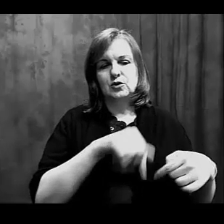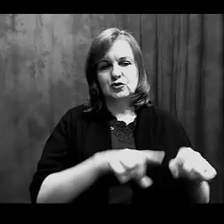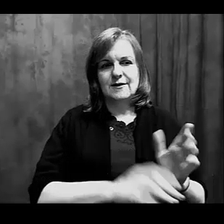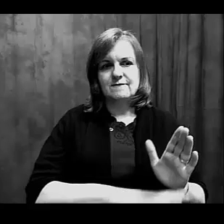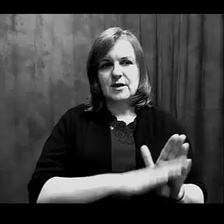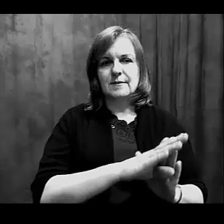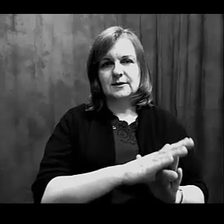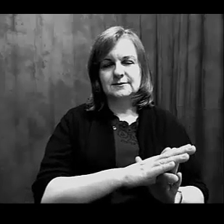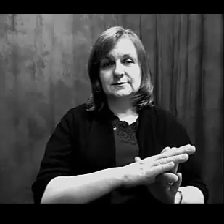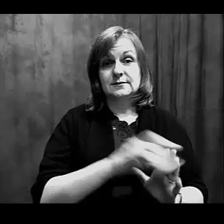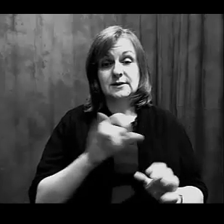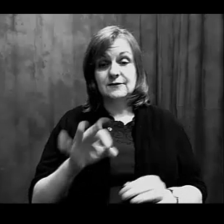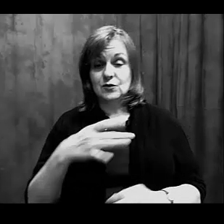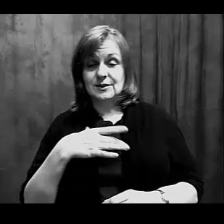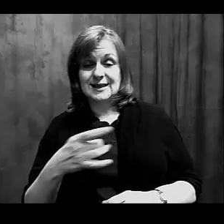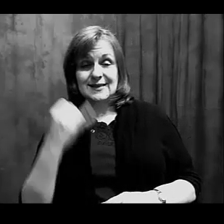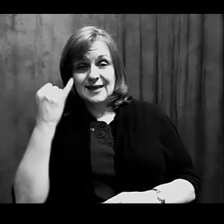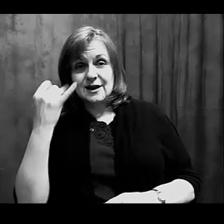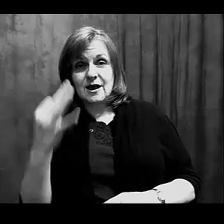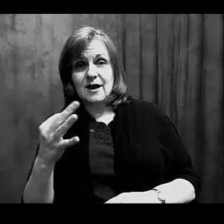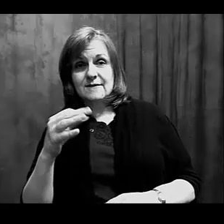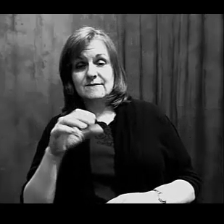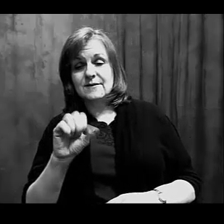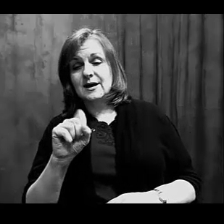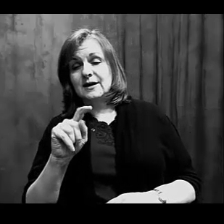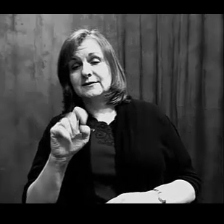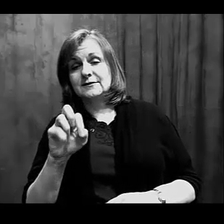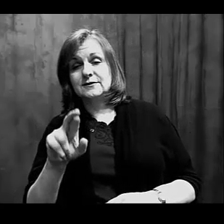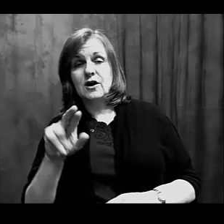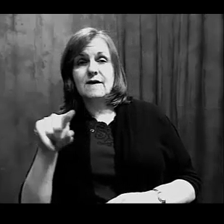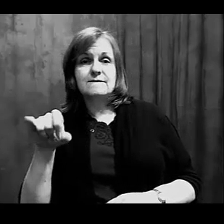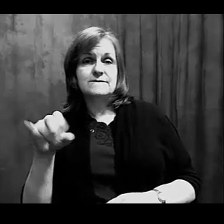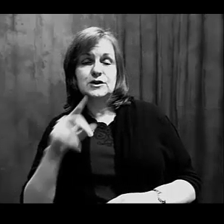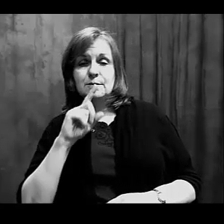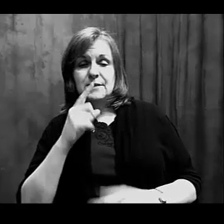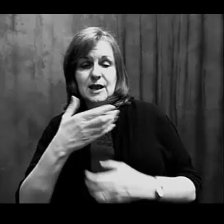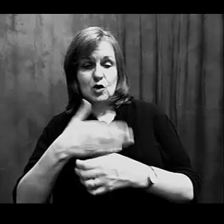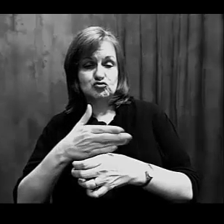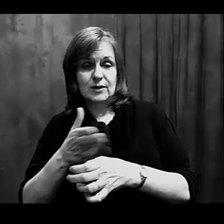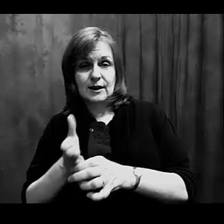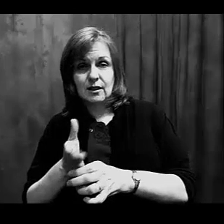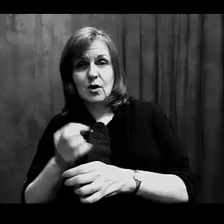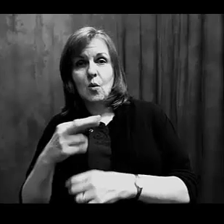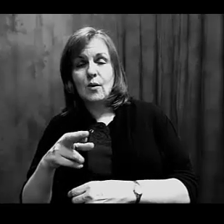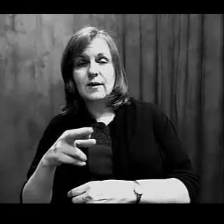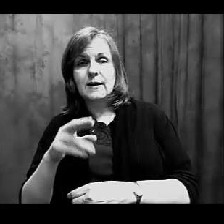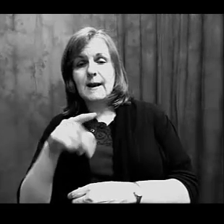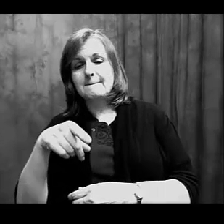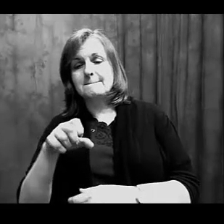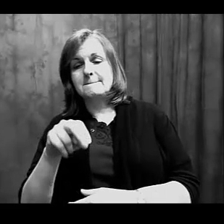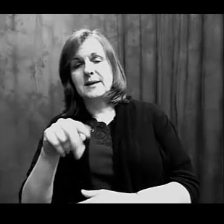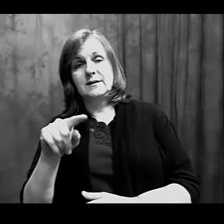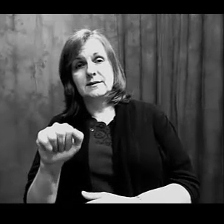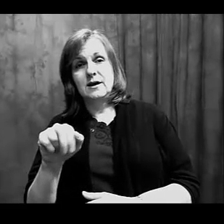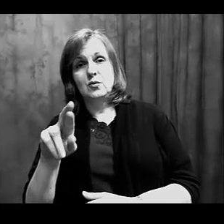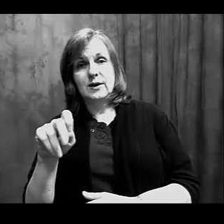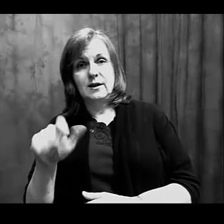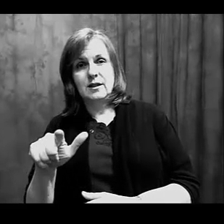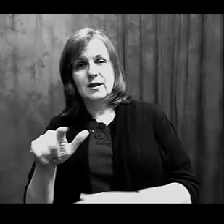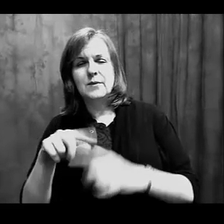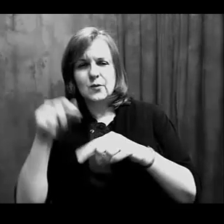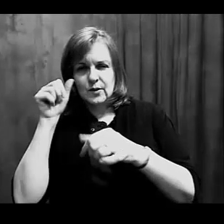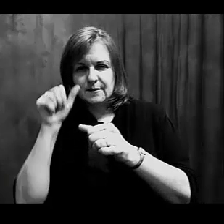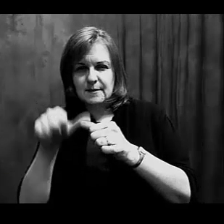So if you really like the idea of starfish being radial or pentaradial, that's fine. But keep in